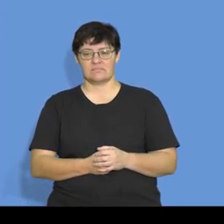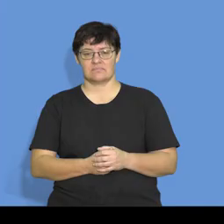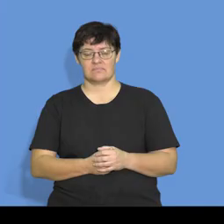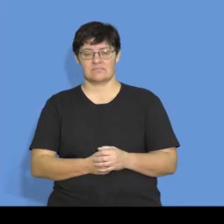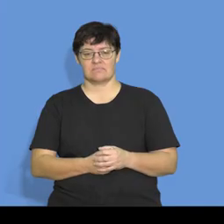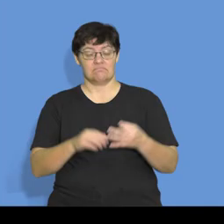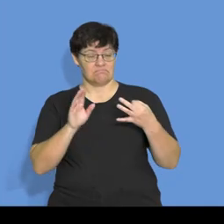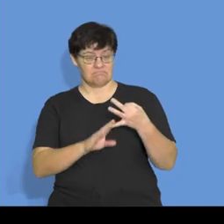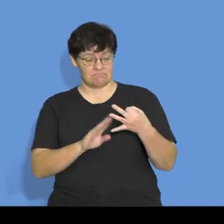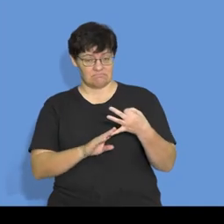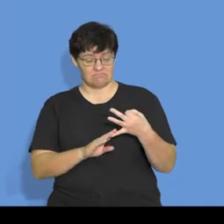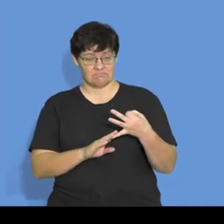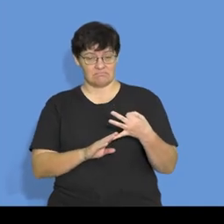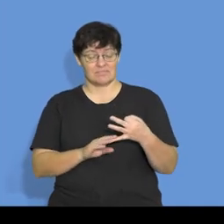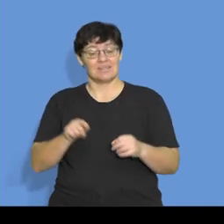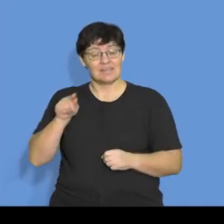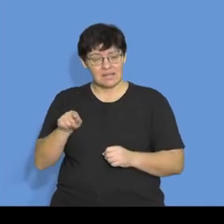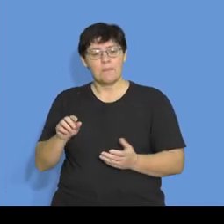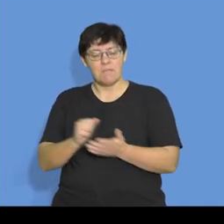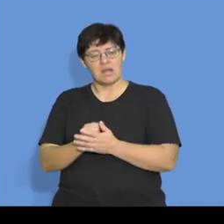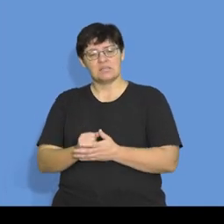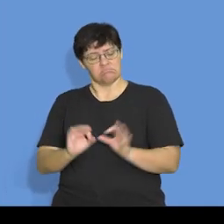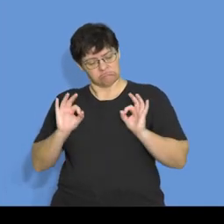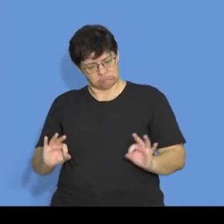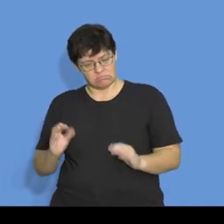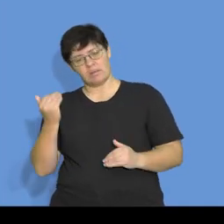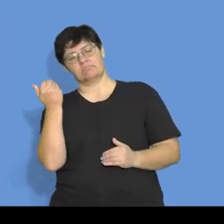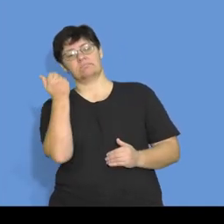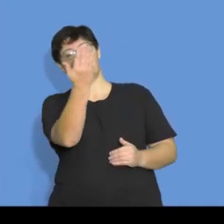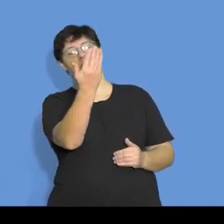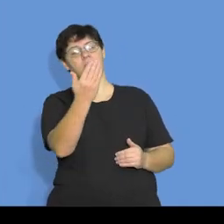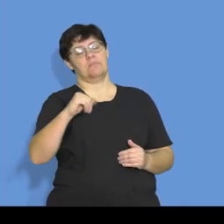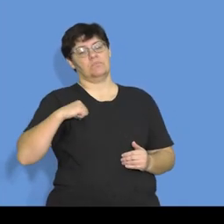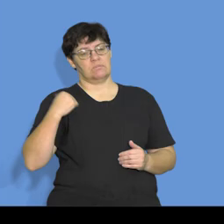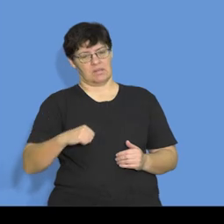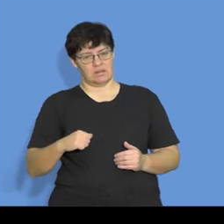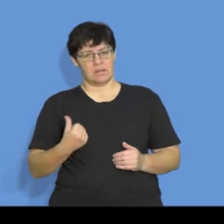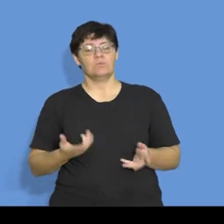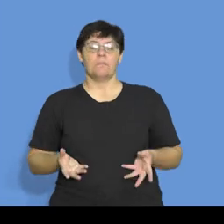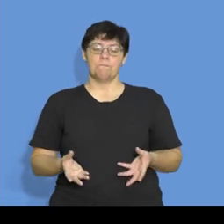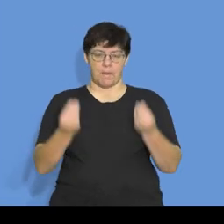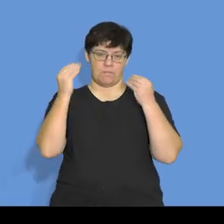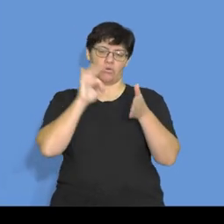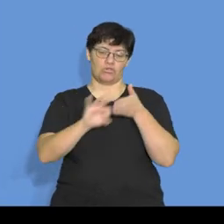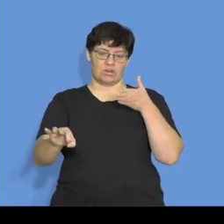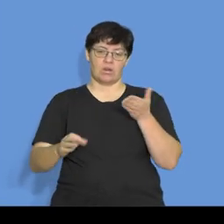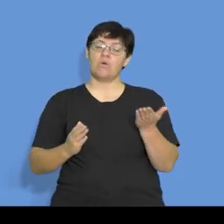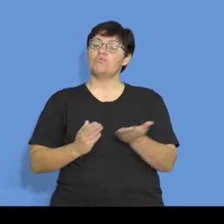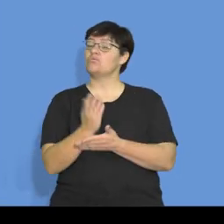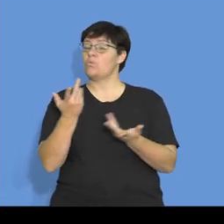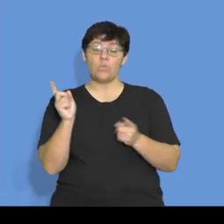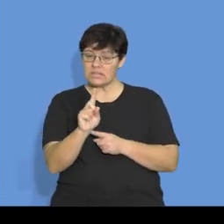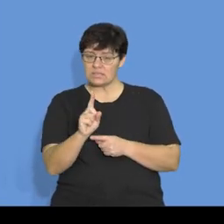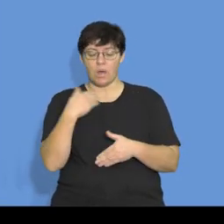Zokele must tender formally at the municipality to secure the contract through the normal processes.